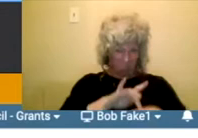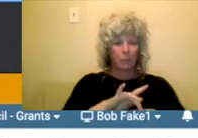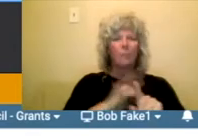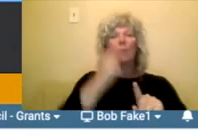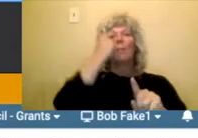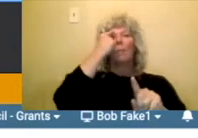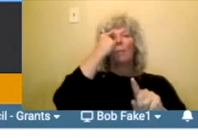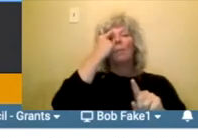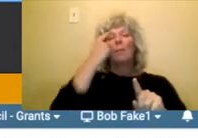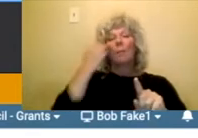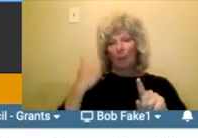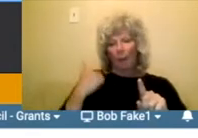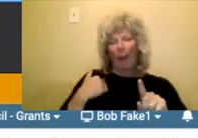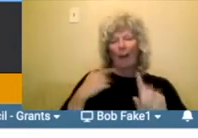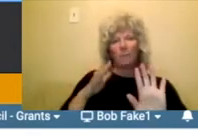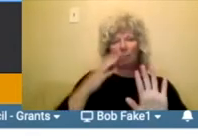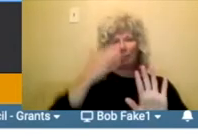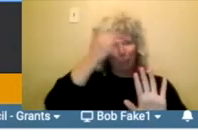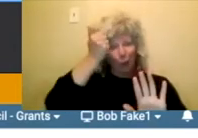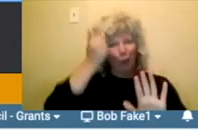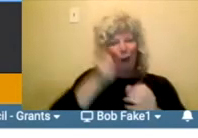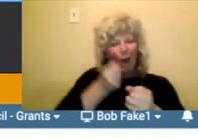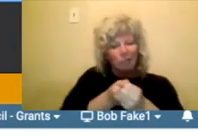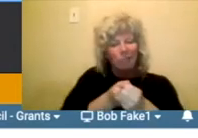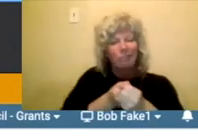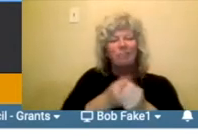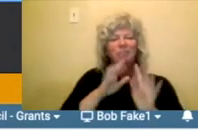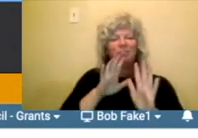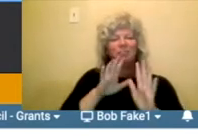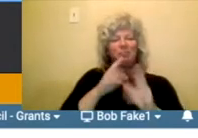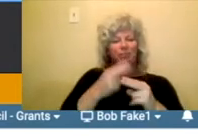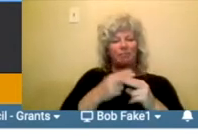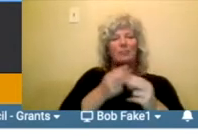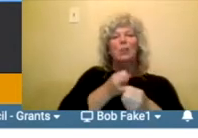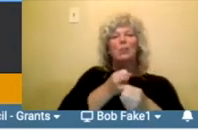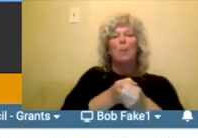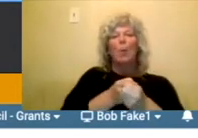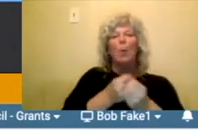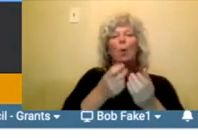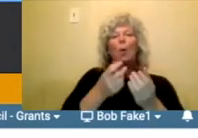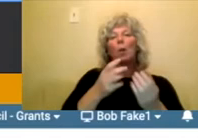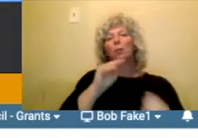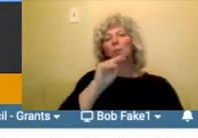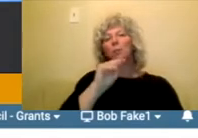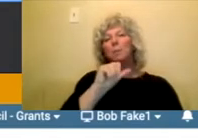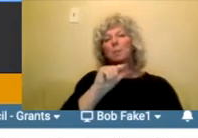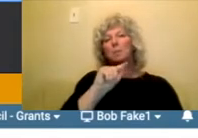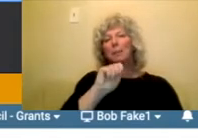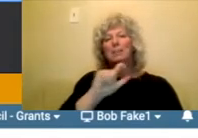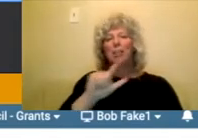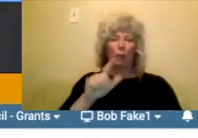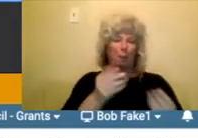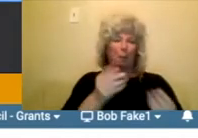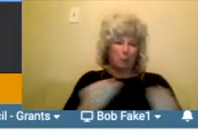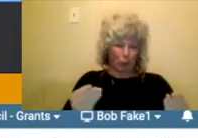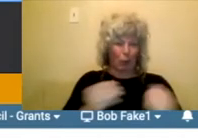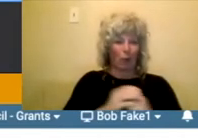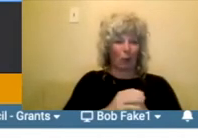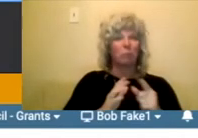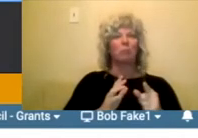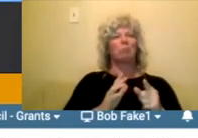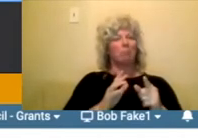there's also support material. Sorry, I didn't get that far down the line. Um, fairly, fairly important